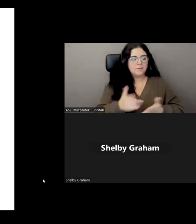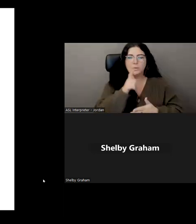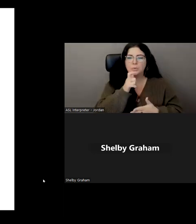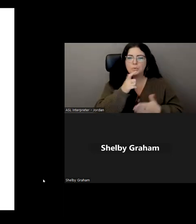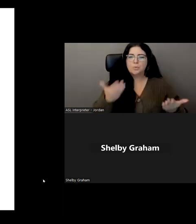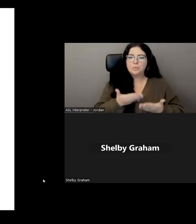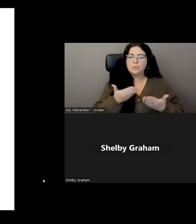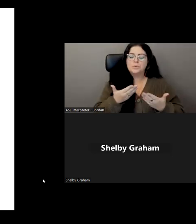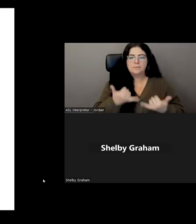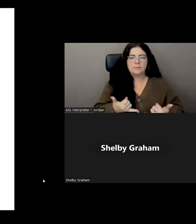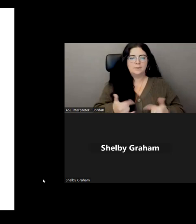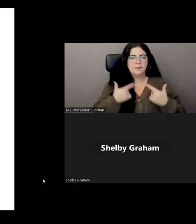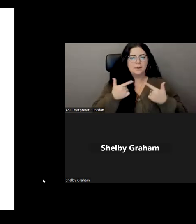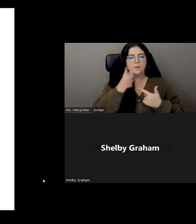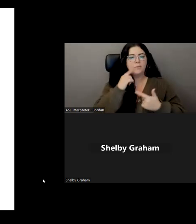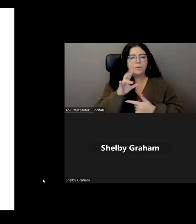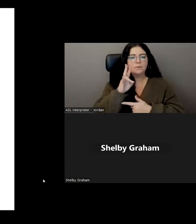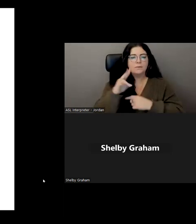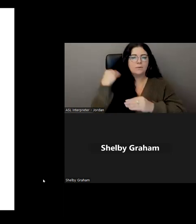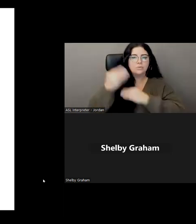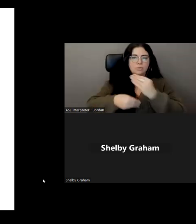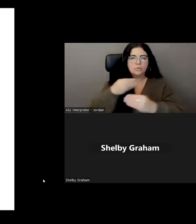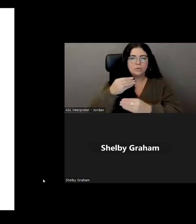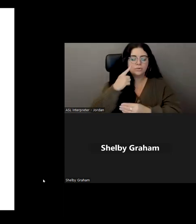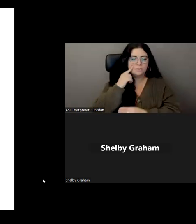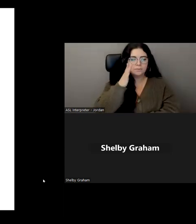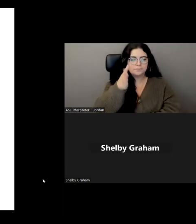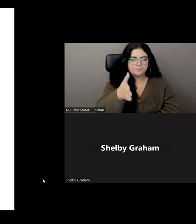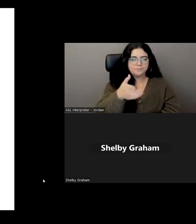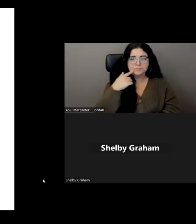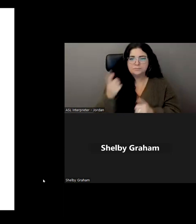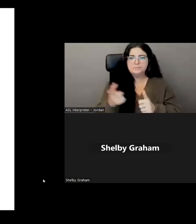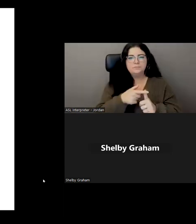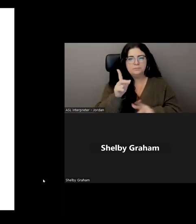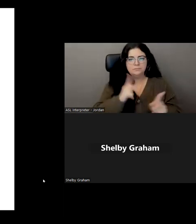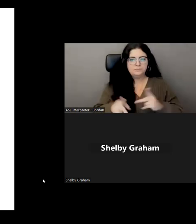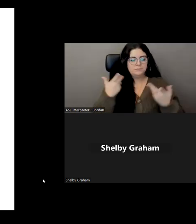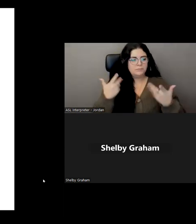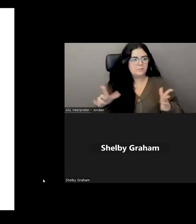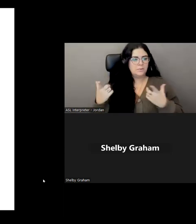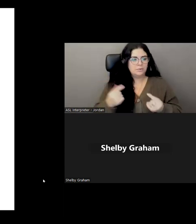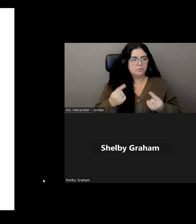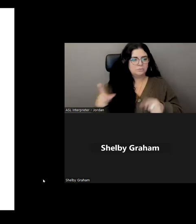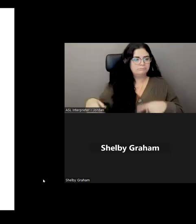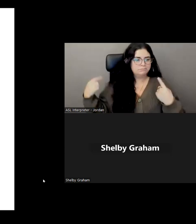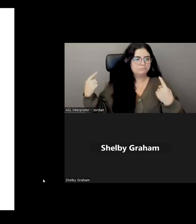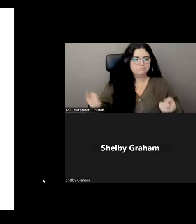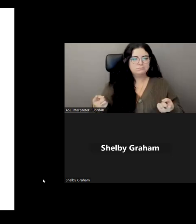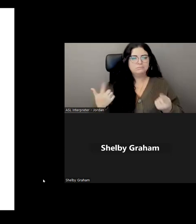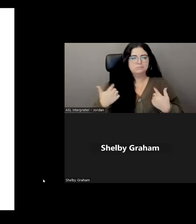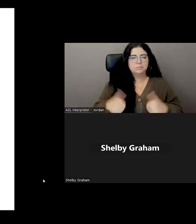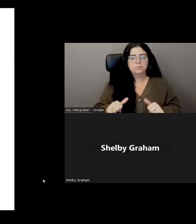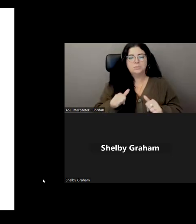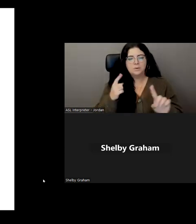seven generations to come. As First Peoples have done since time immemorial, we strive to be